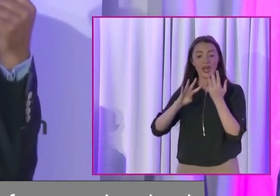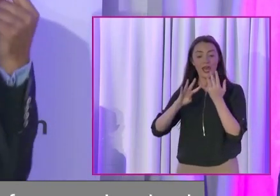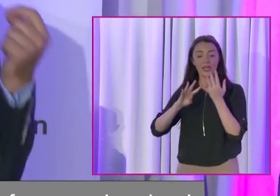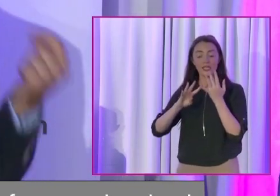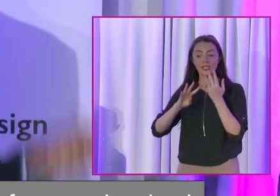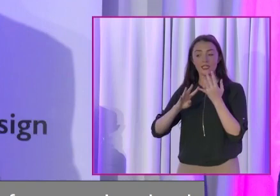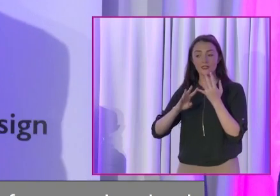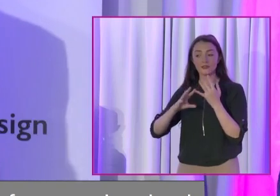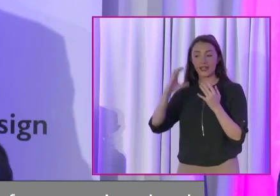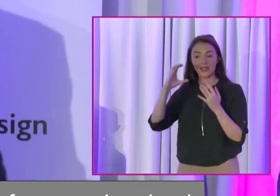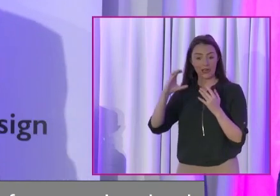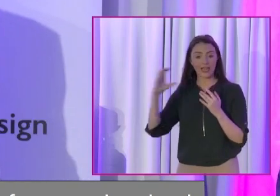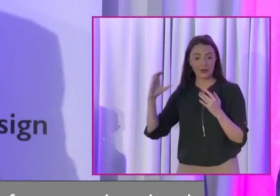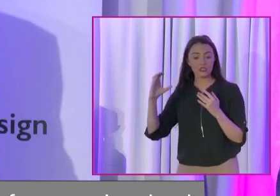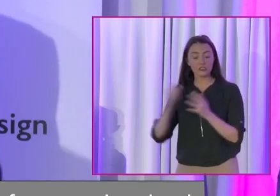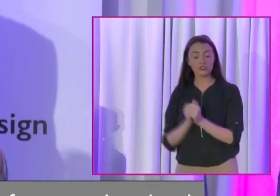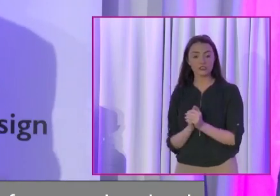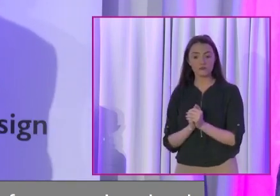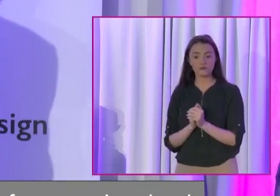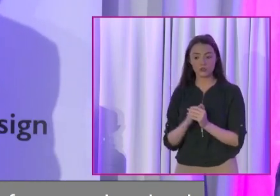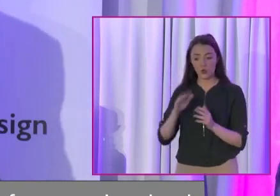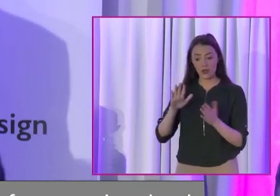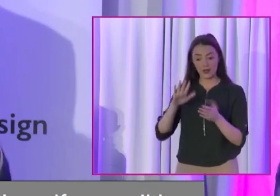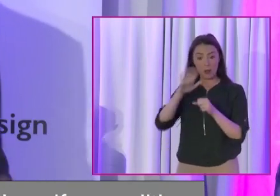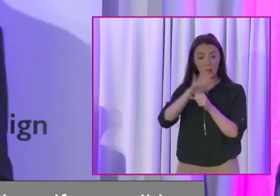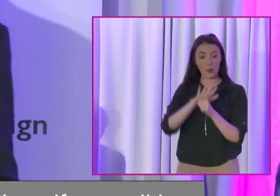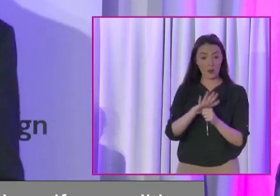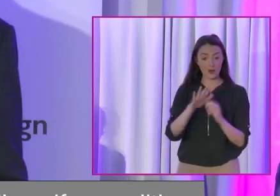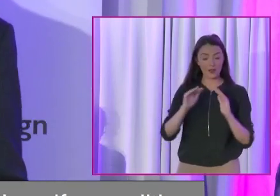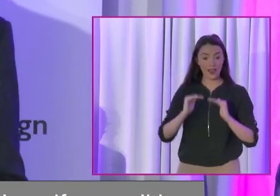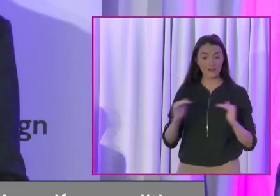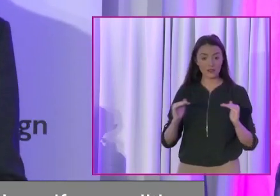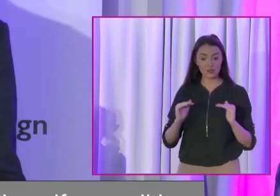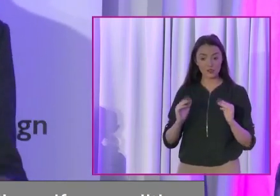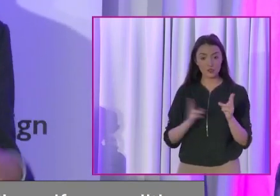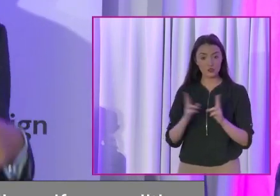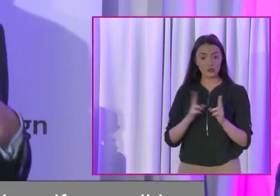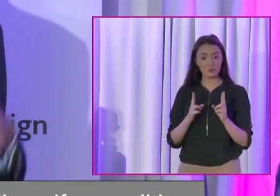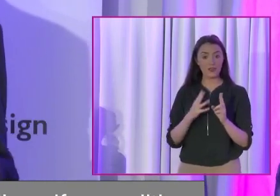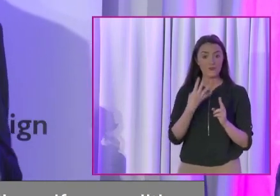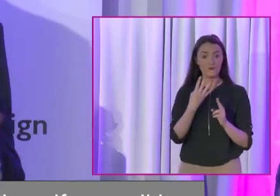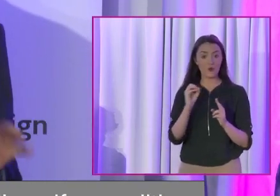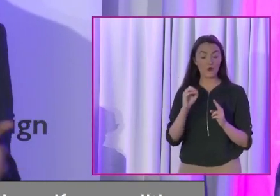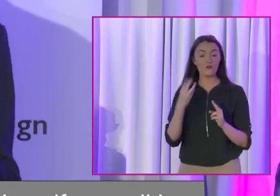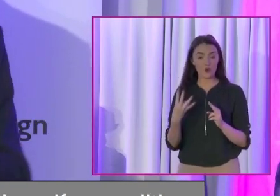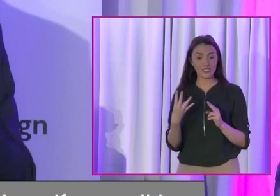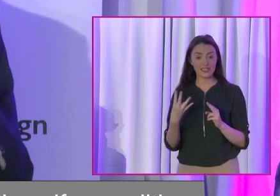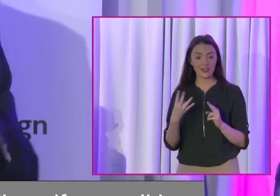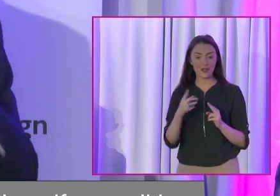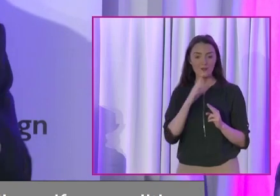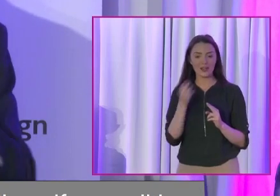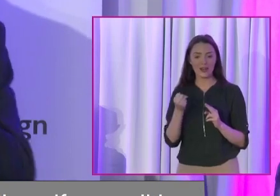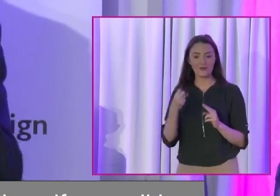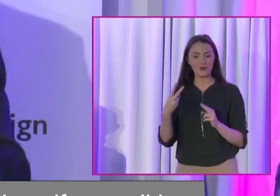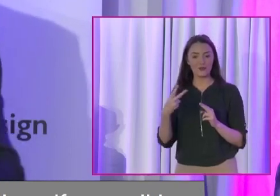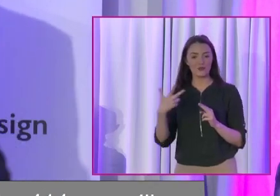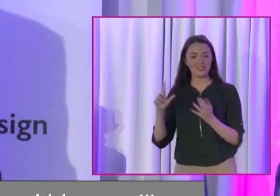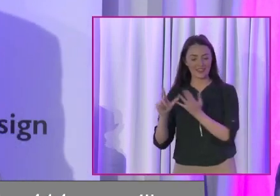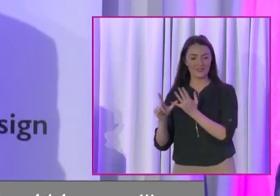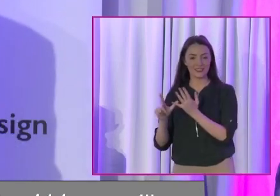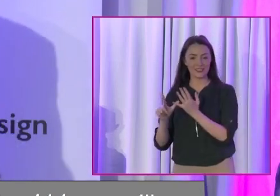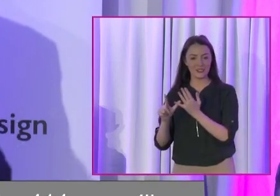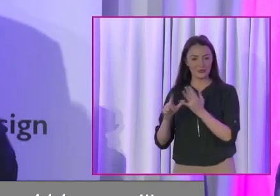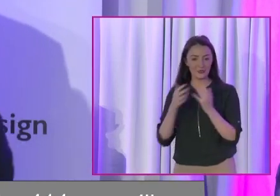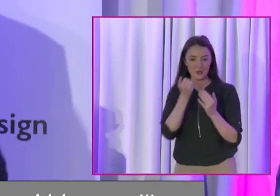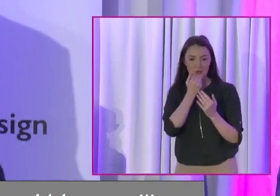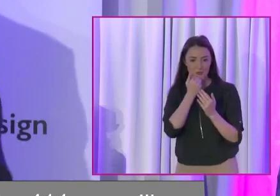if our politics at local level are representatives, there'd 414 councillors. There's about 237. It's always hard to make out about